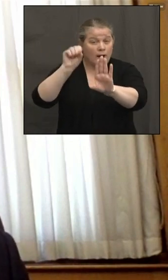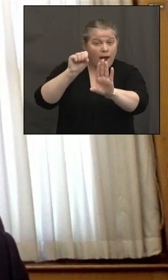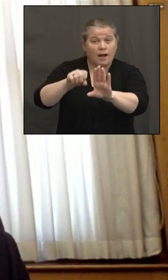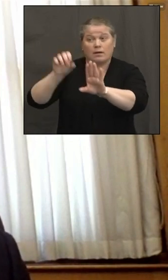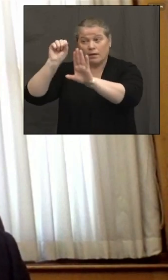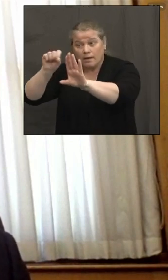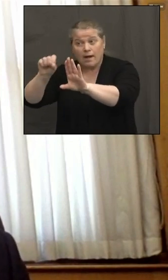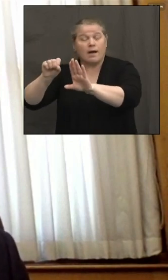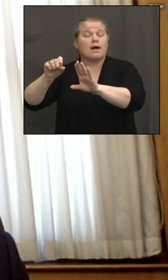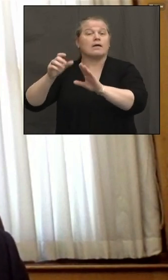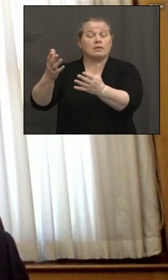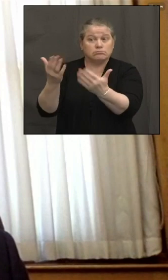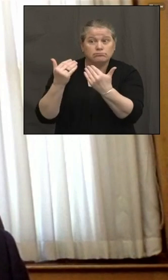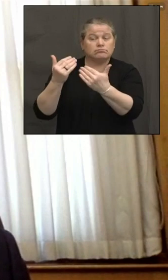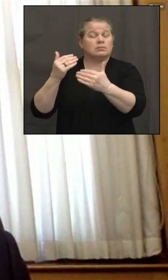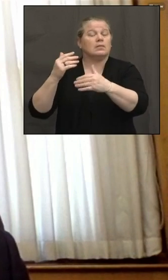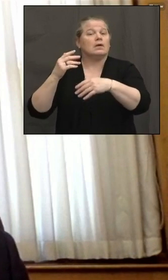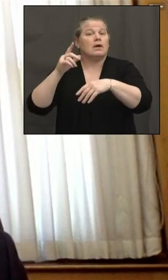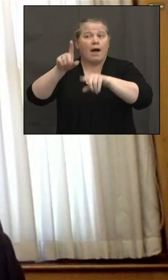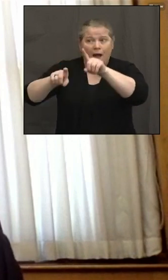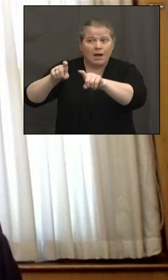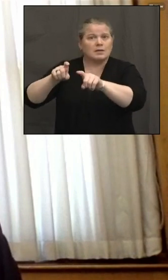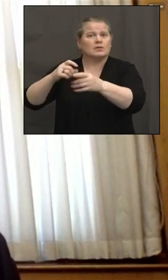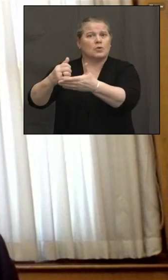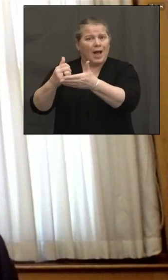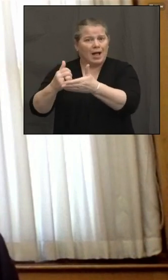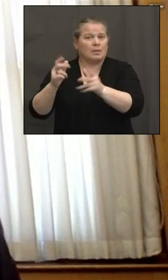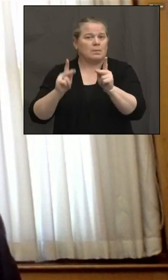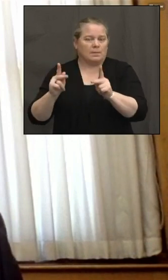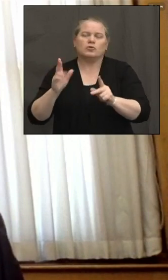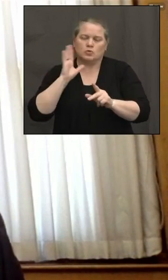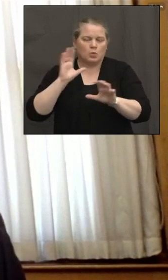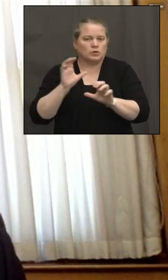through our Department of Public Health to help further ramp up those efforts.